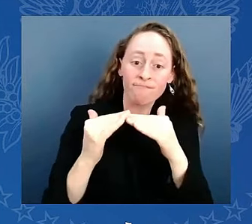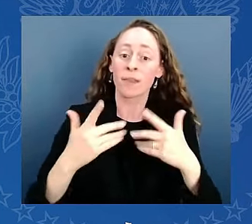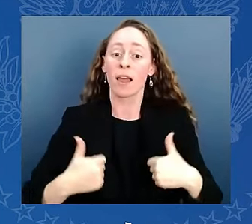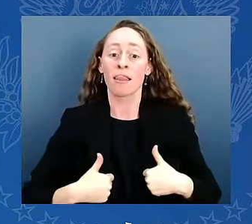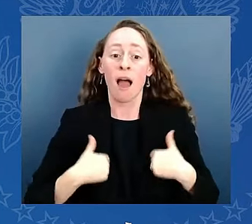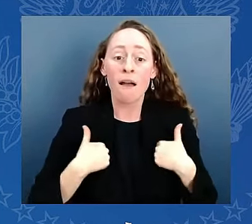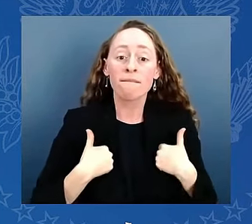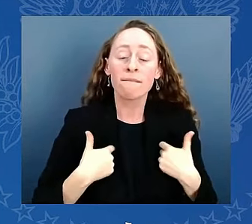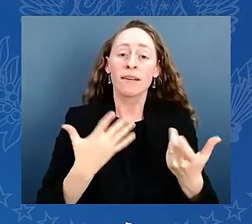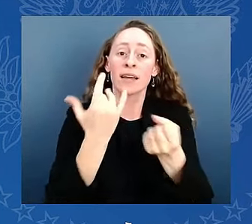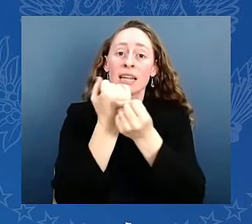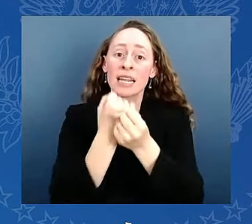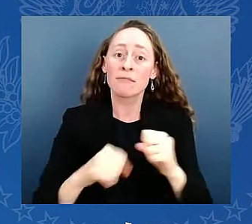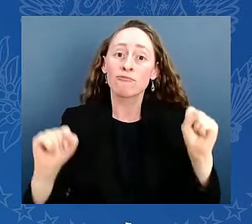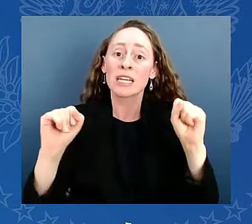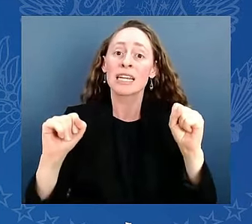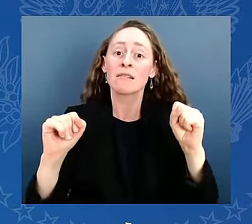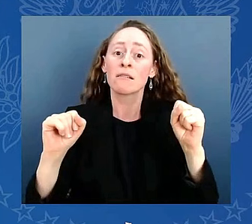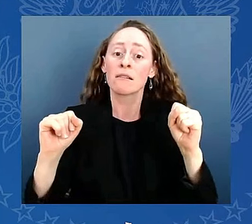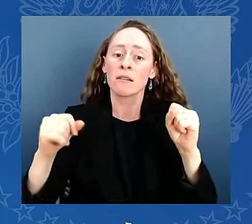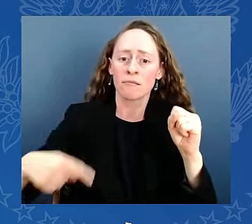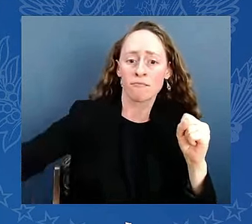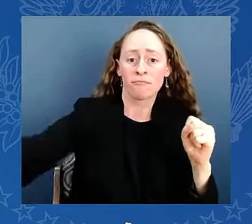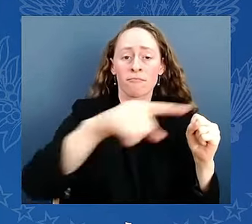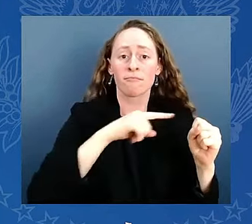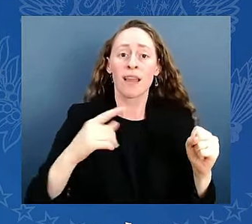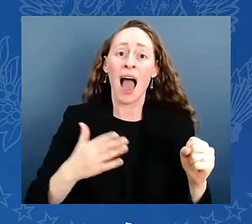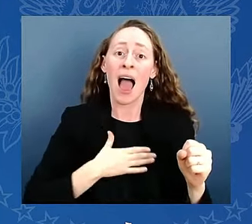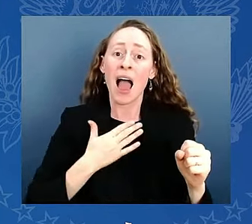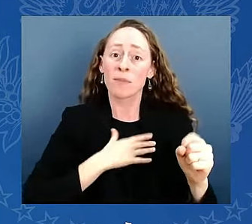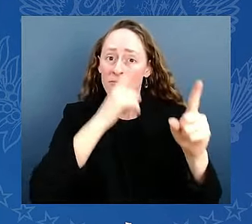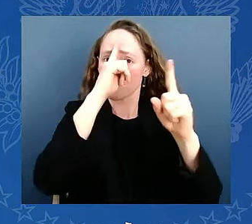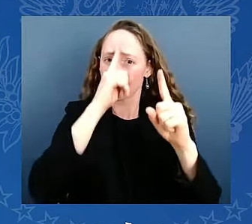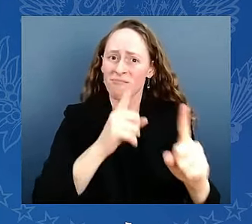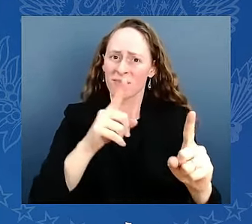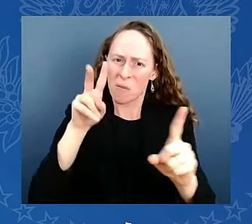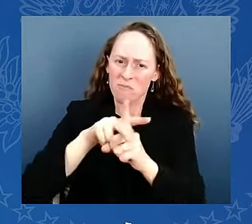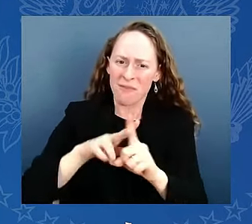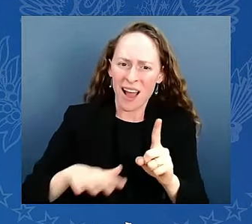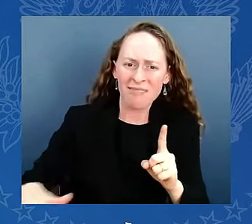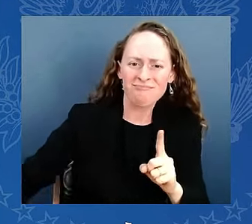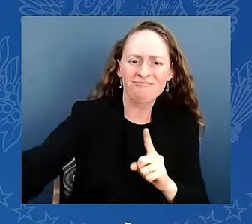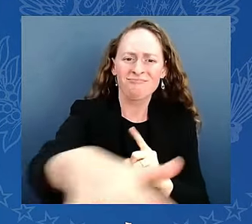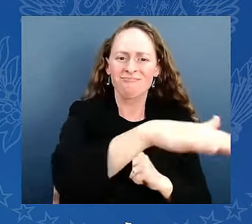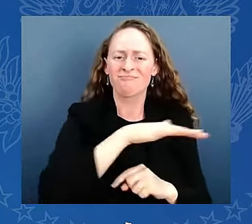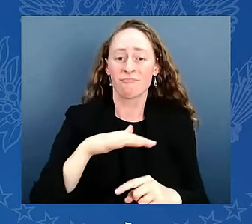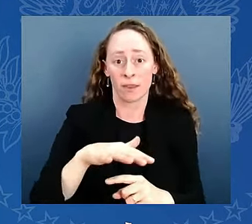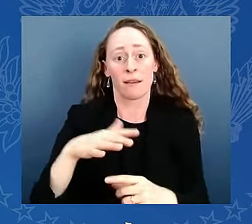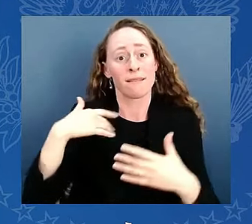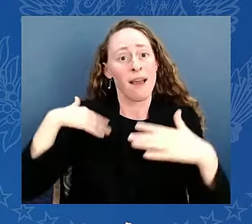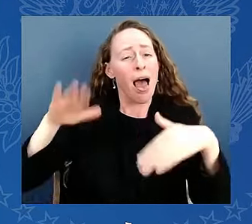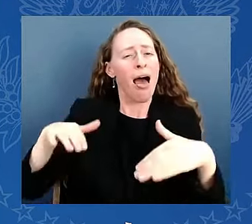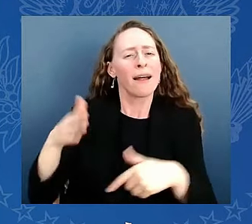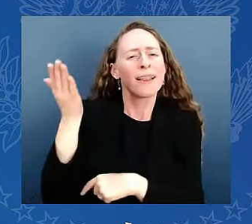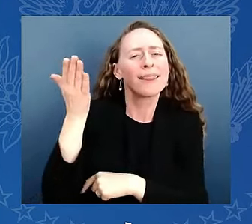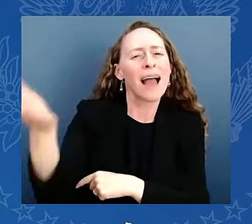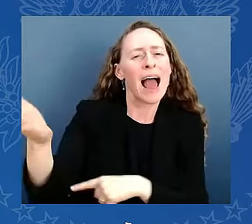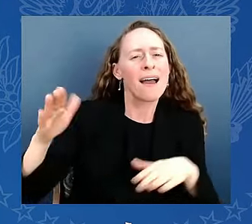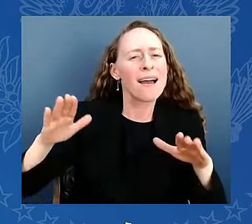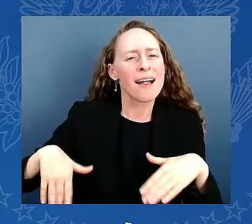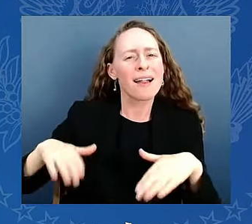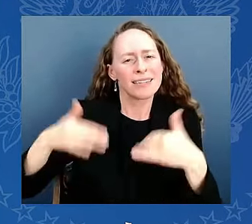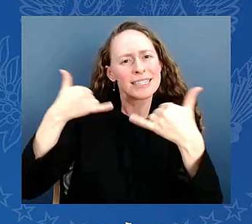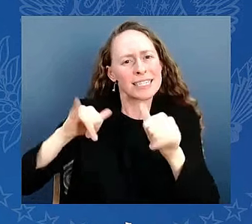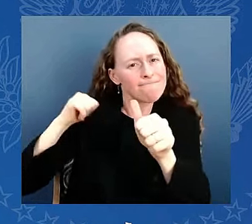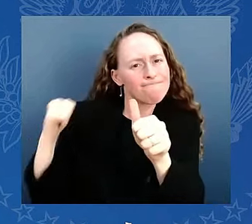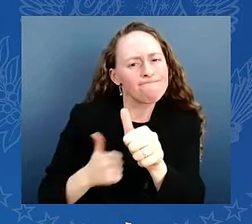fully lived up to it, to this sacred idea. But we've never walked away from it either. And I do not believe the American people will walk away